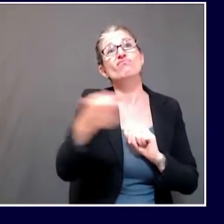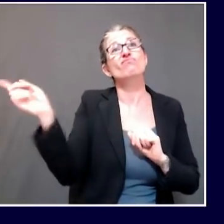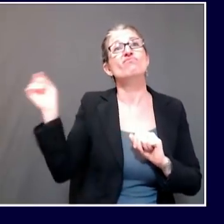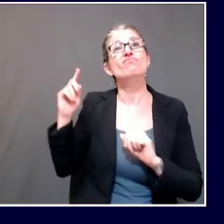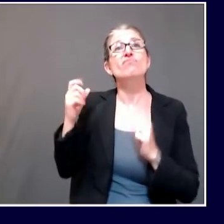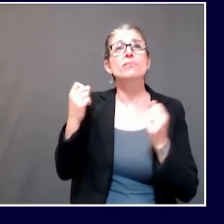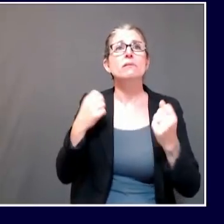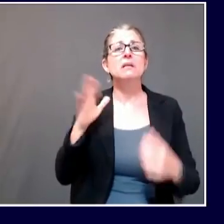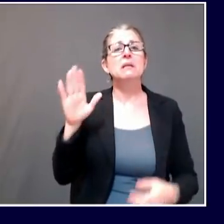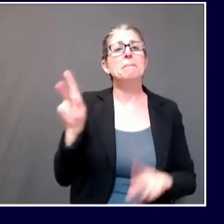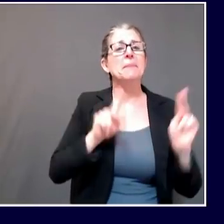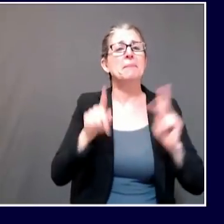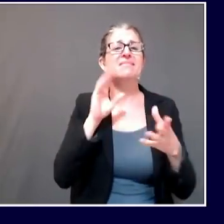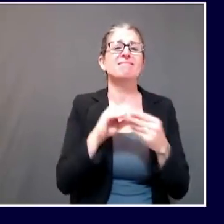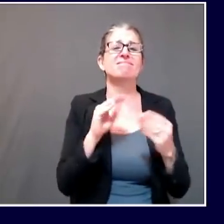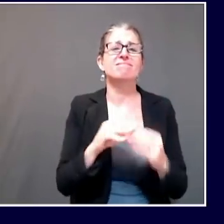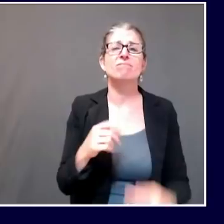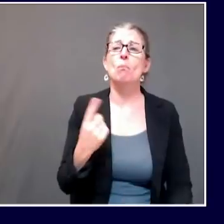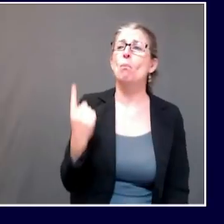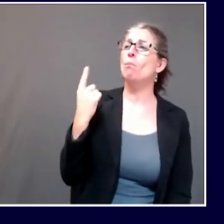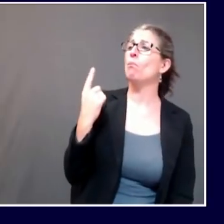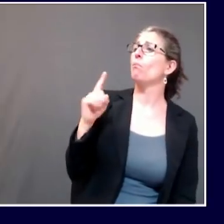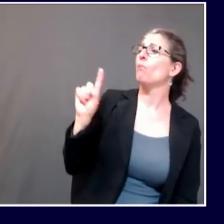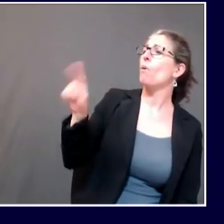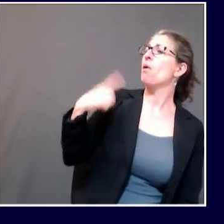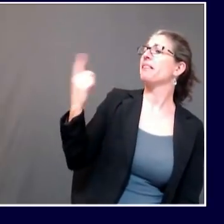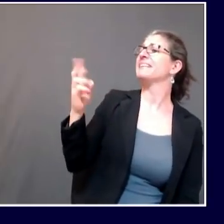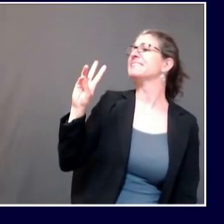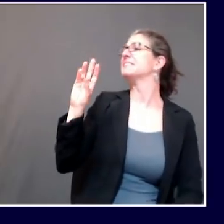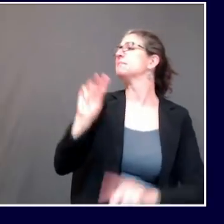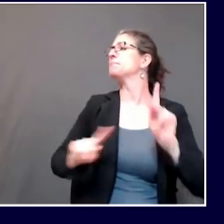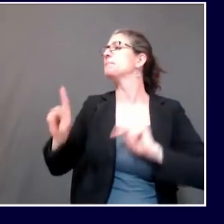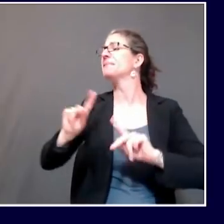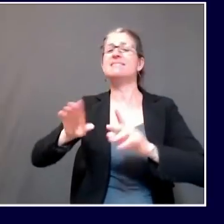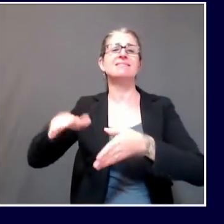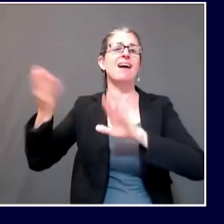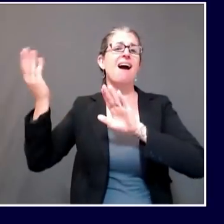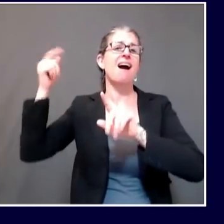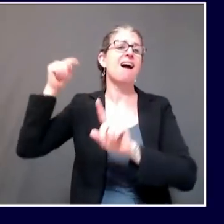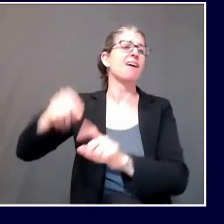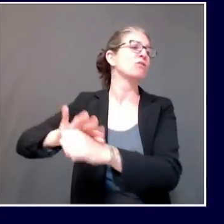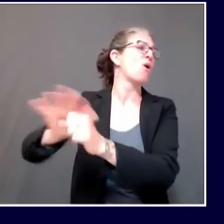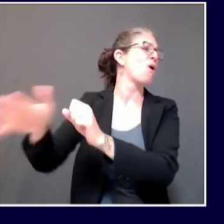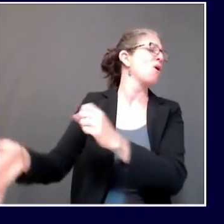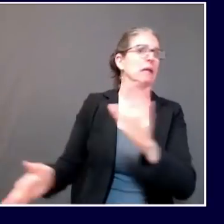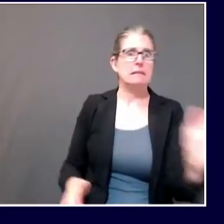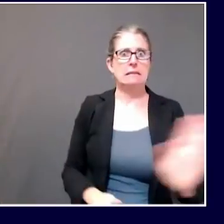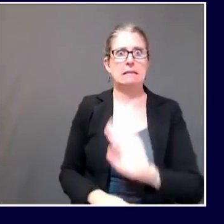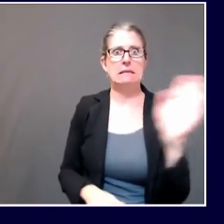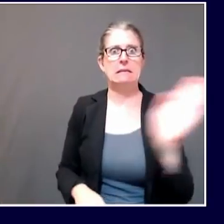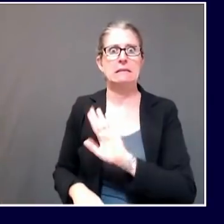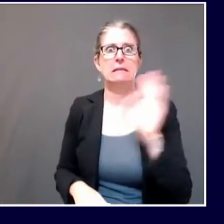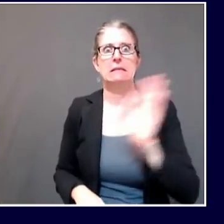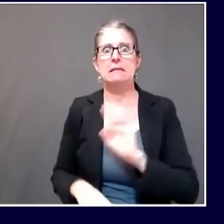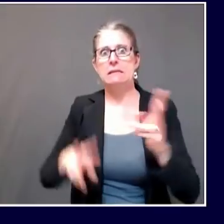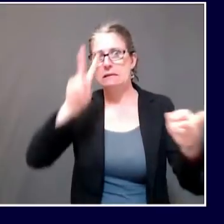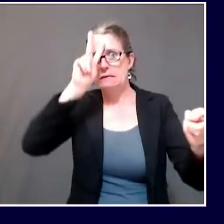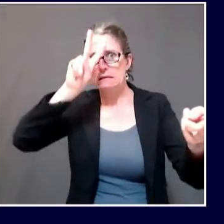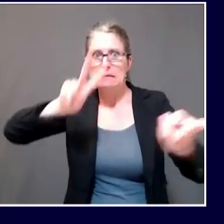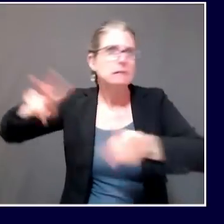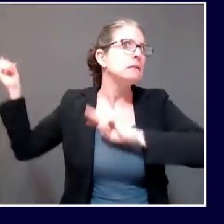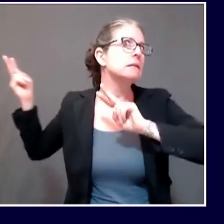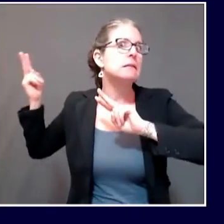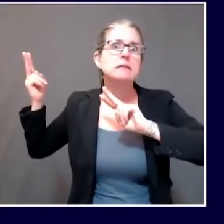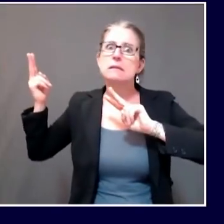open this door and then lead to other follow-on conditions. In the case of COVID-19, that might start with pneumonia but then